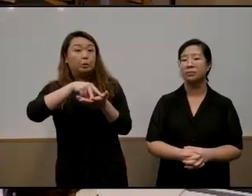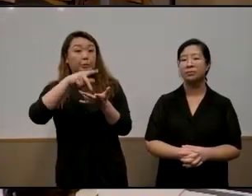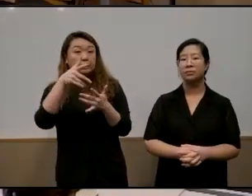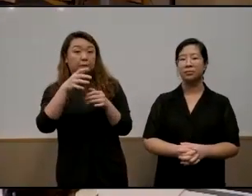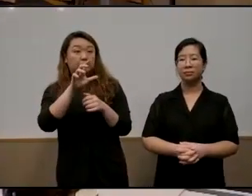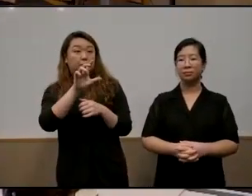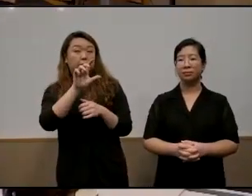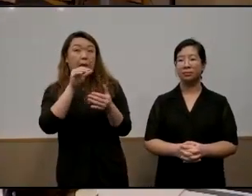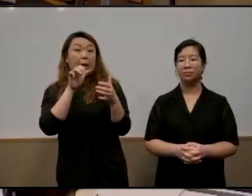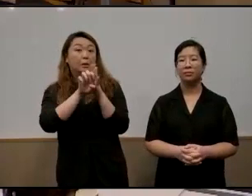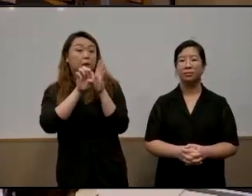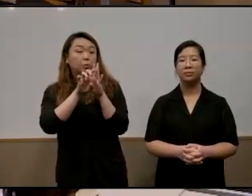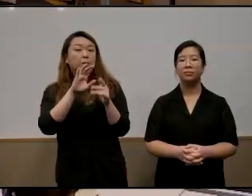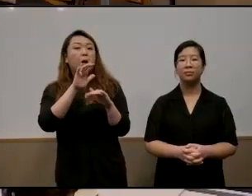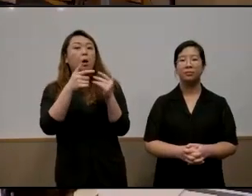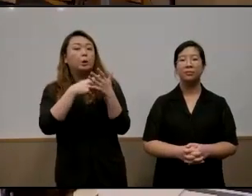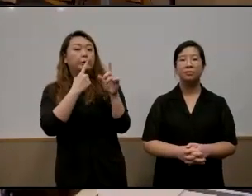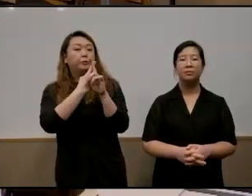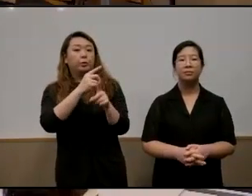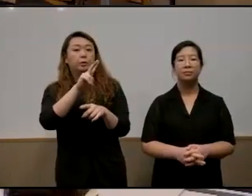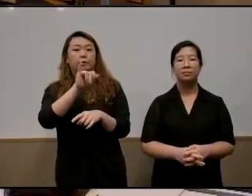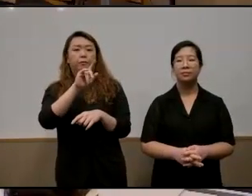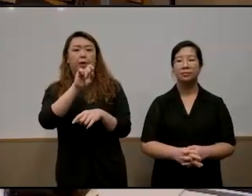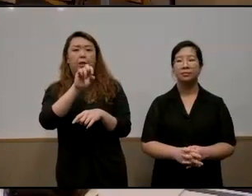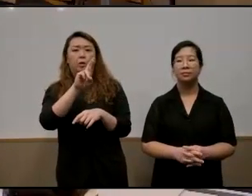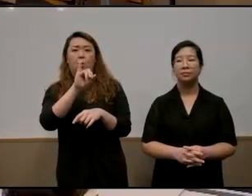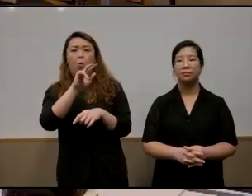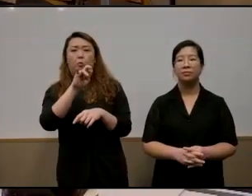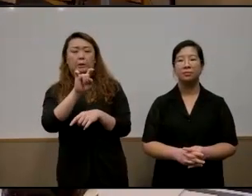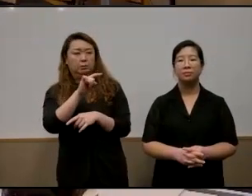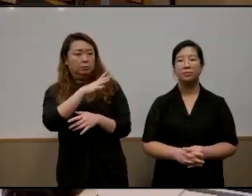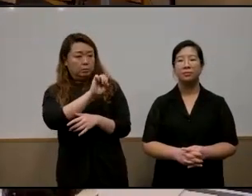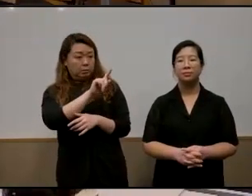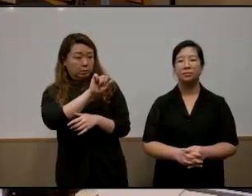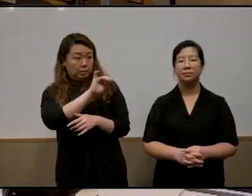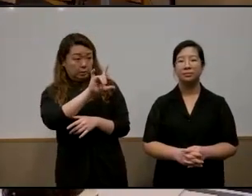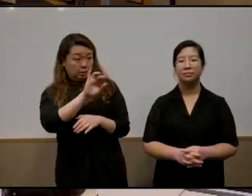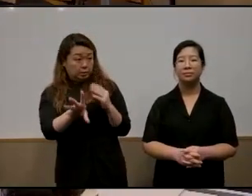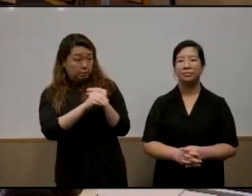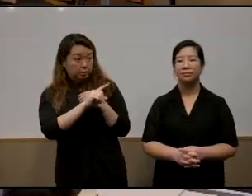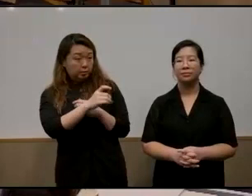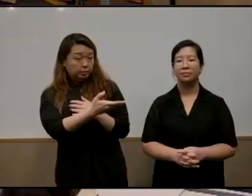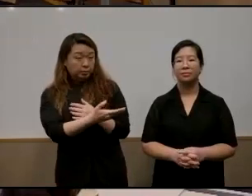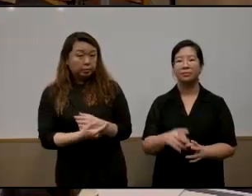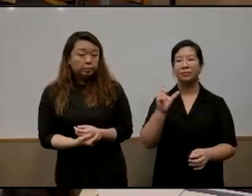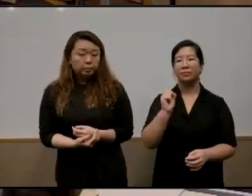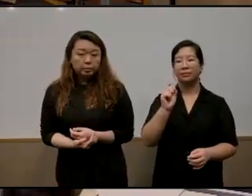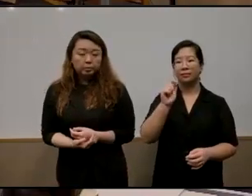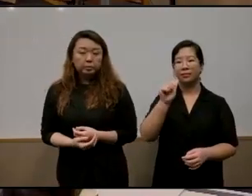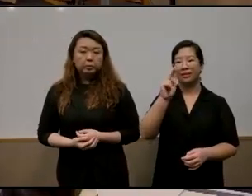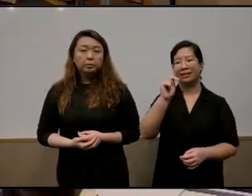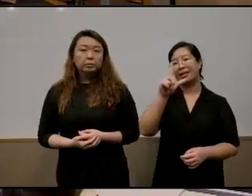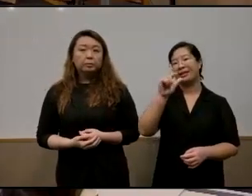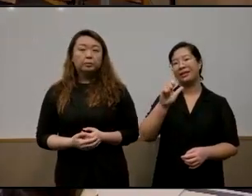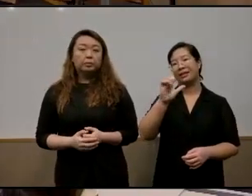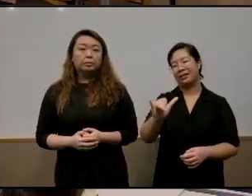news of the uh valedictorian i think that was very meaningful stanley would you have anything to add yeah i'll be very happy